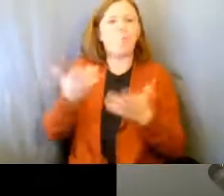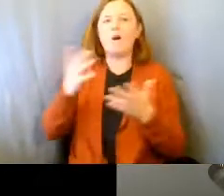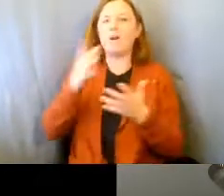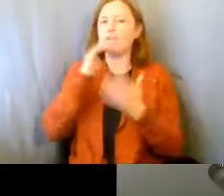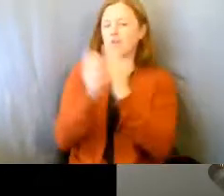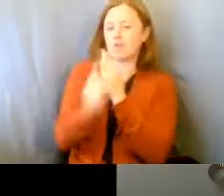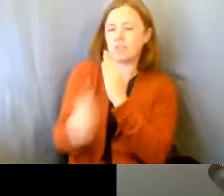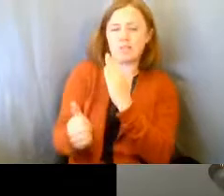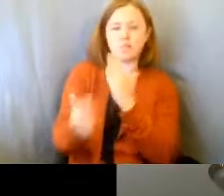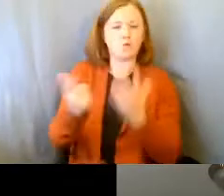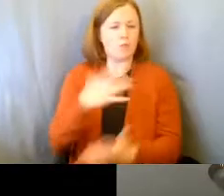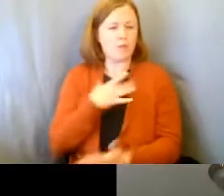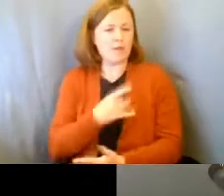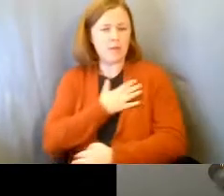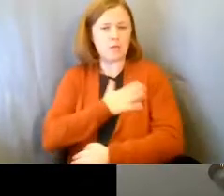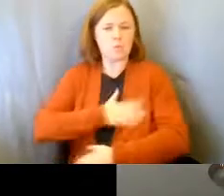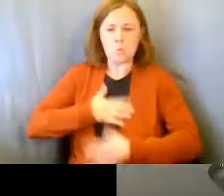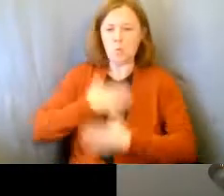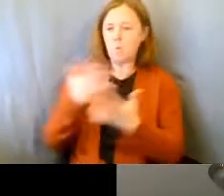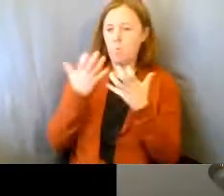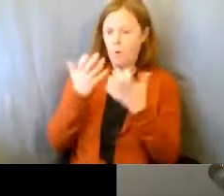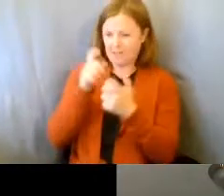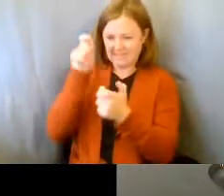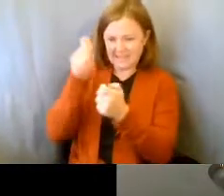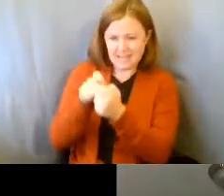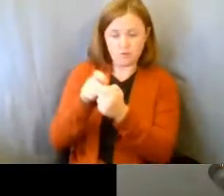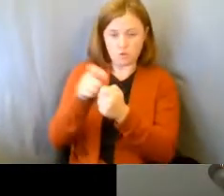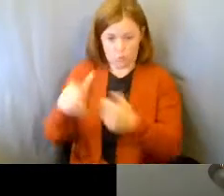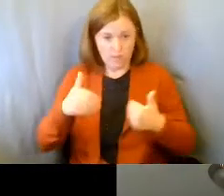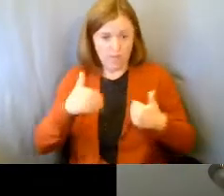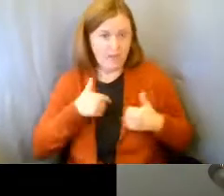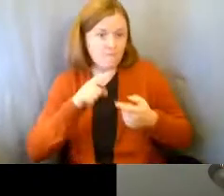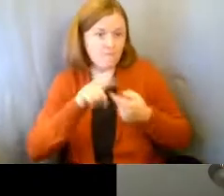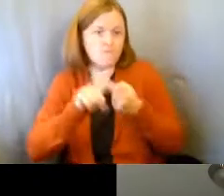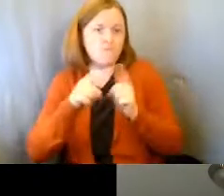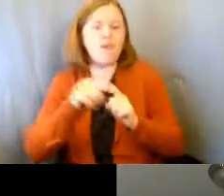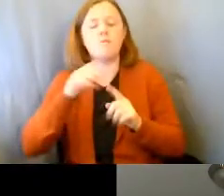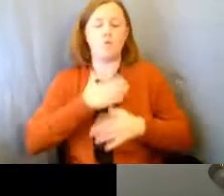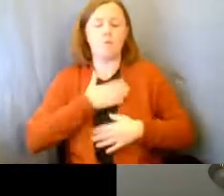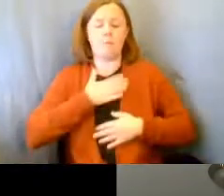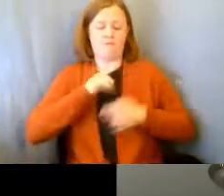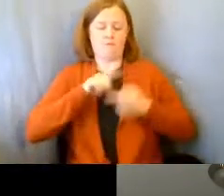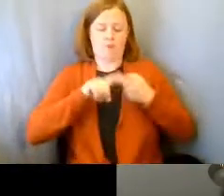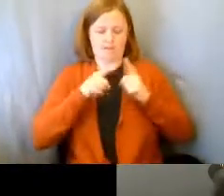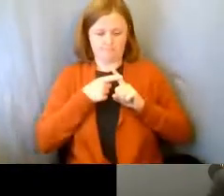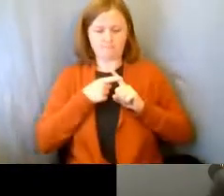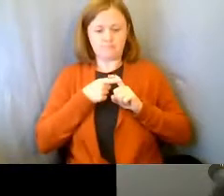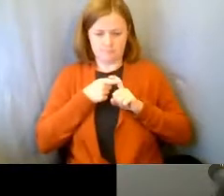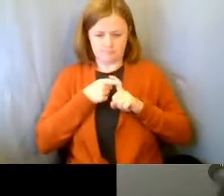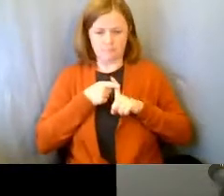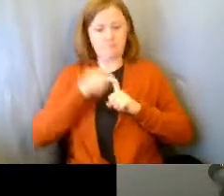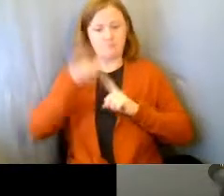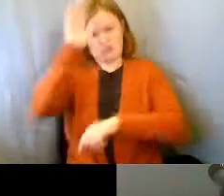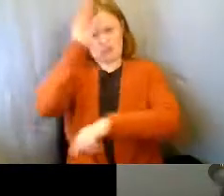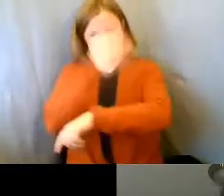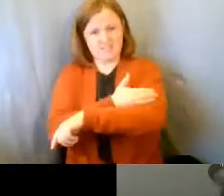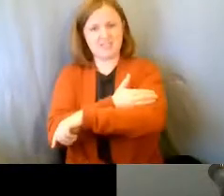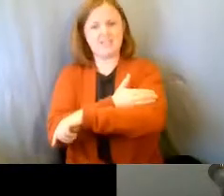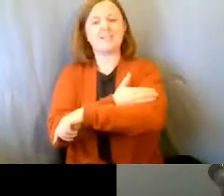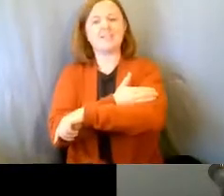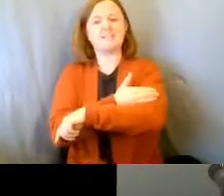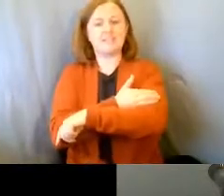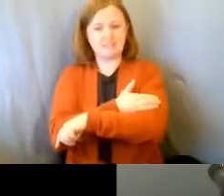their skill sets, right? Do they have a friend whose son experiences